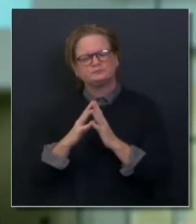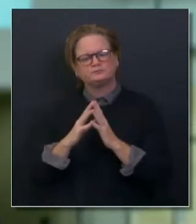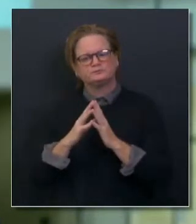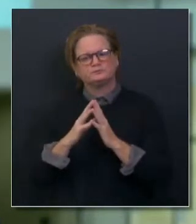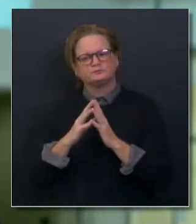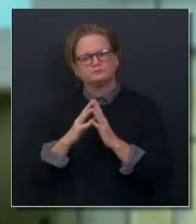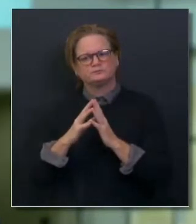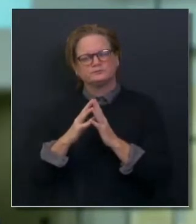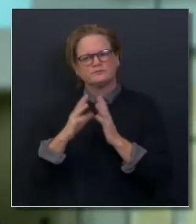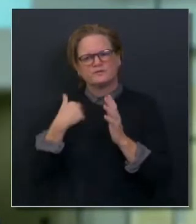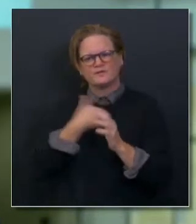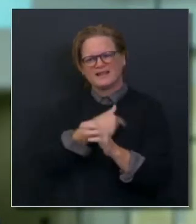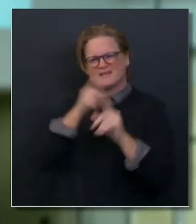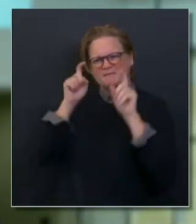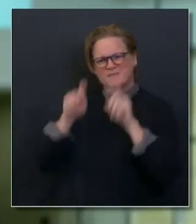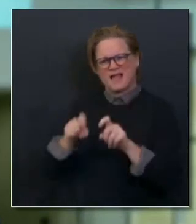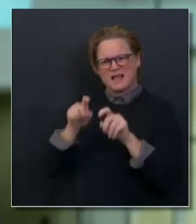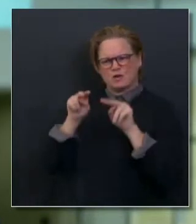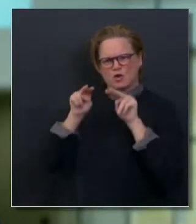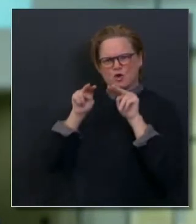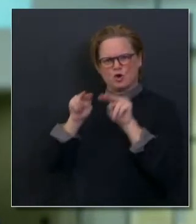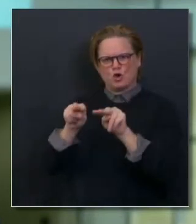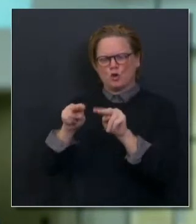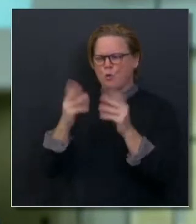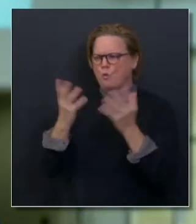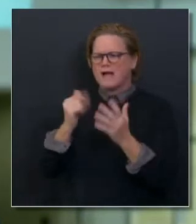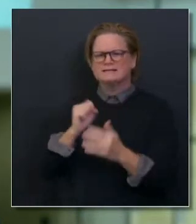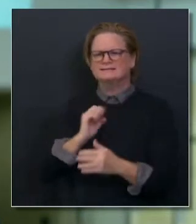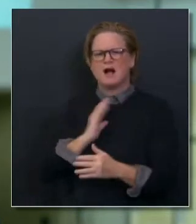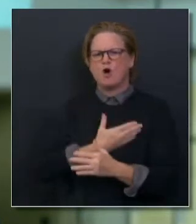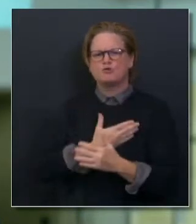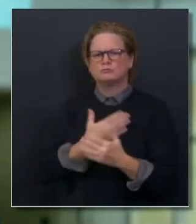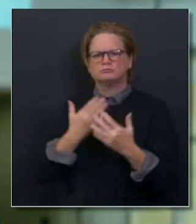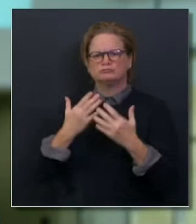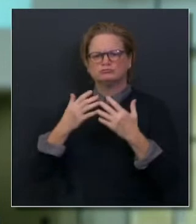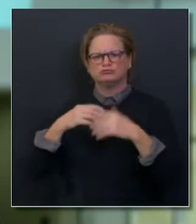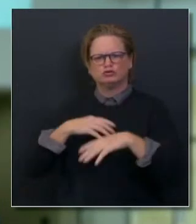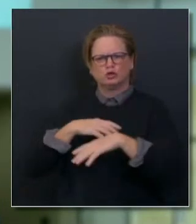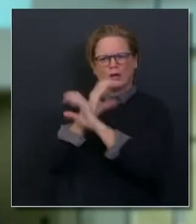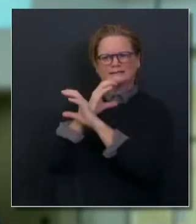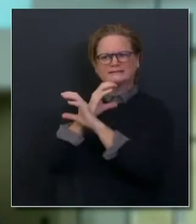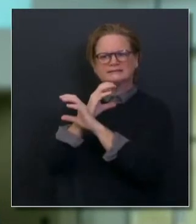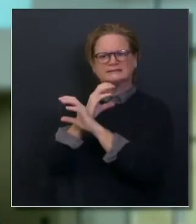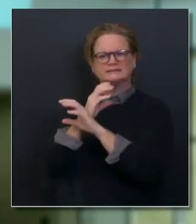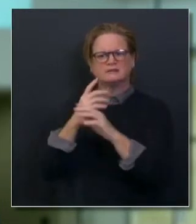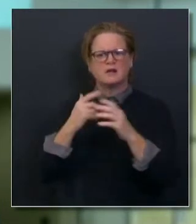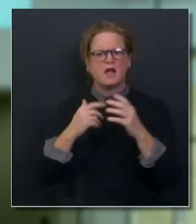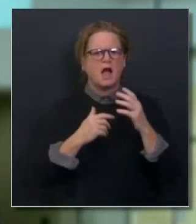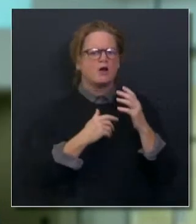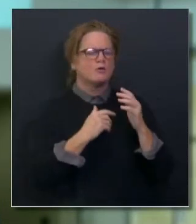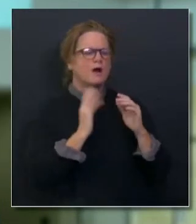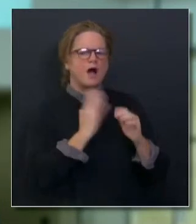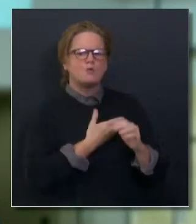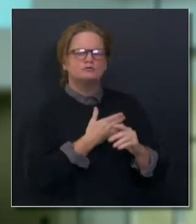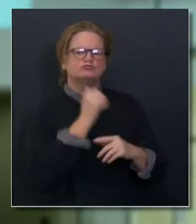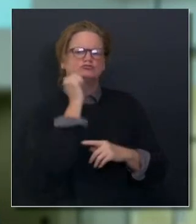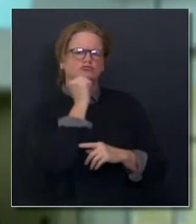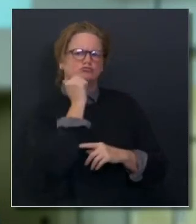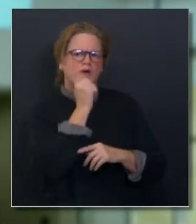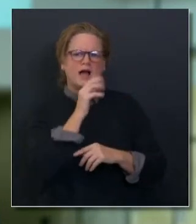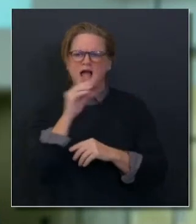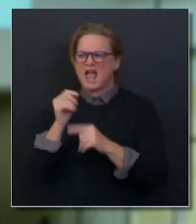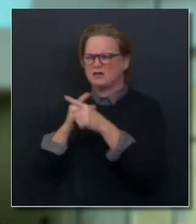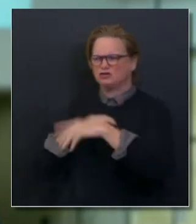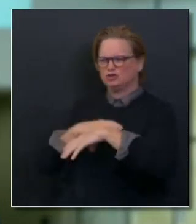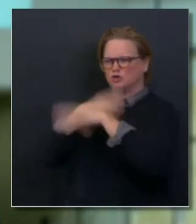that across the state. We must make sure that people are having those conversations now in case we do need to